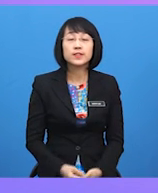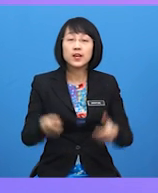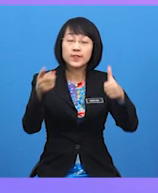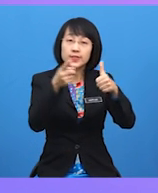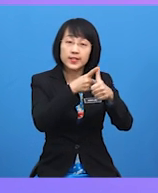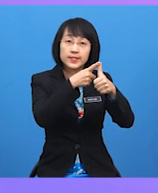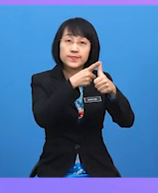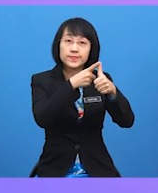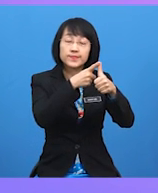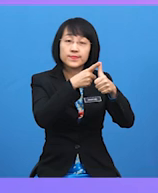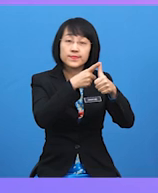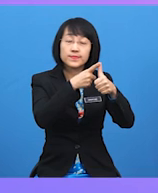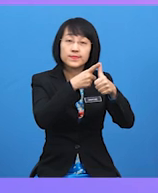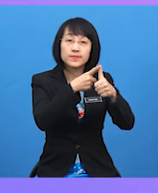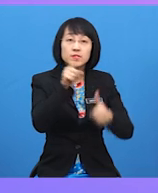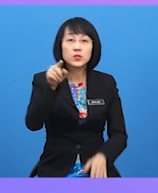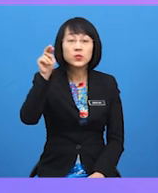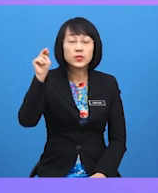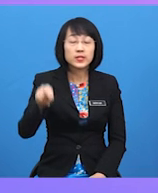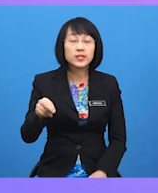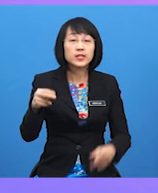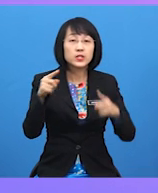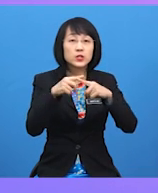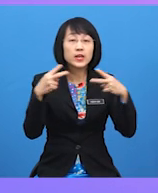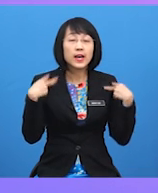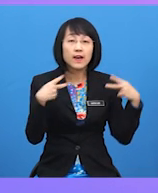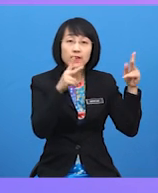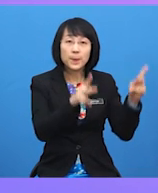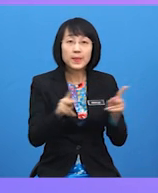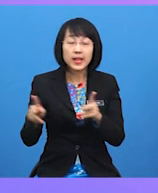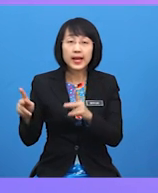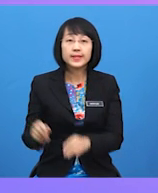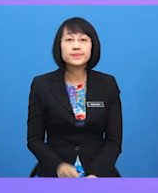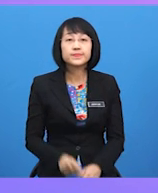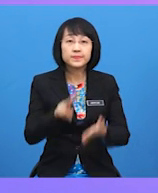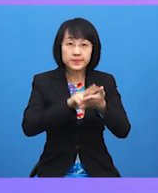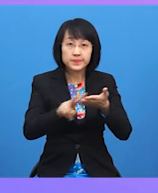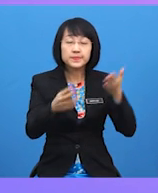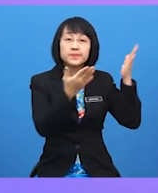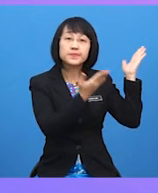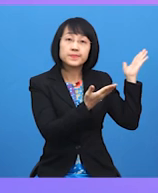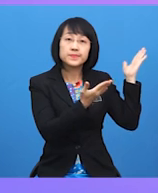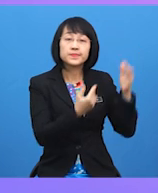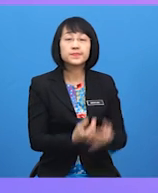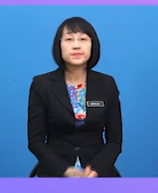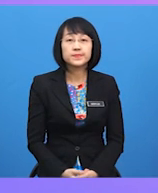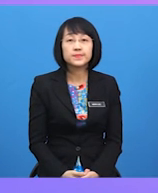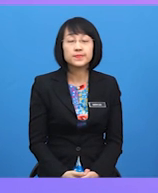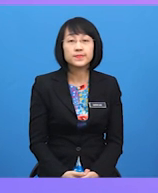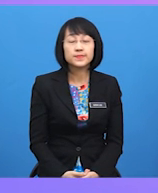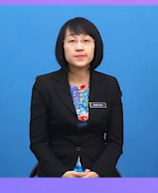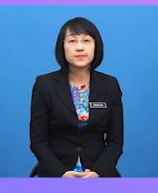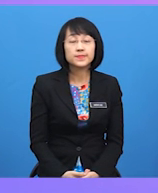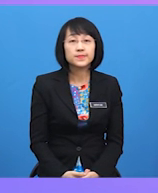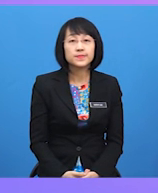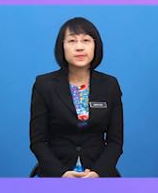First, you need to have a plan. Choose an interesting place and make notes